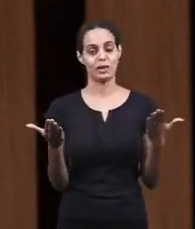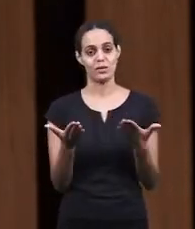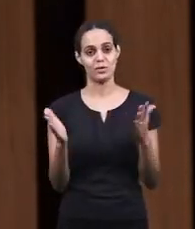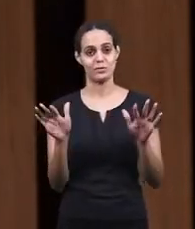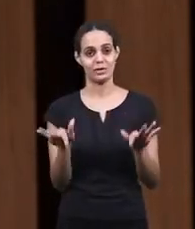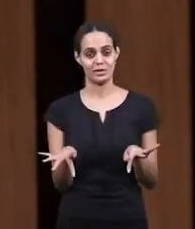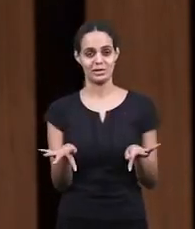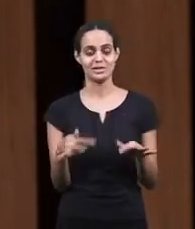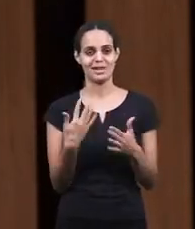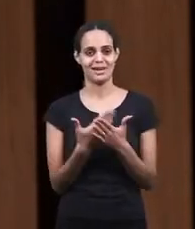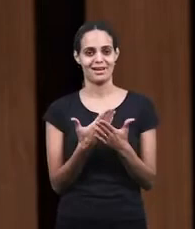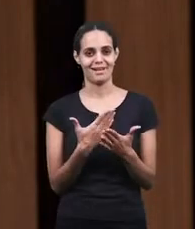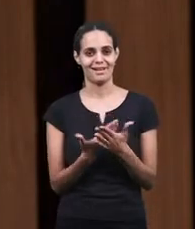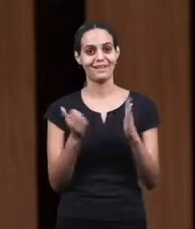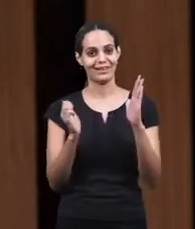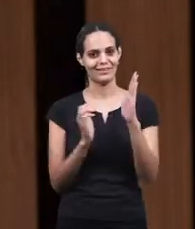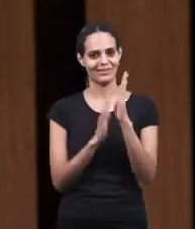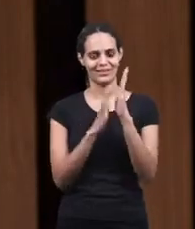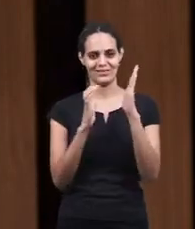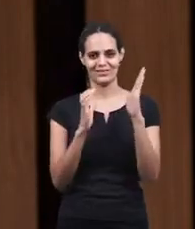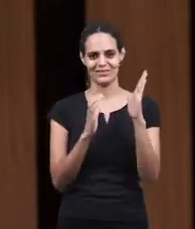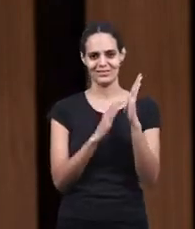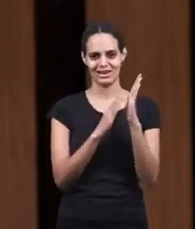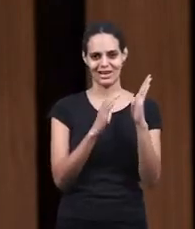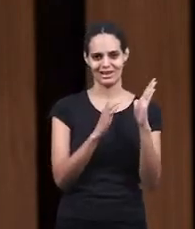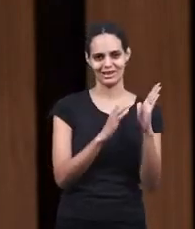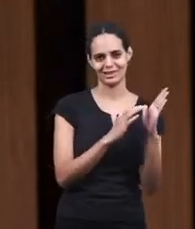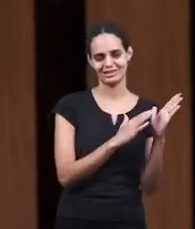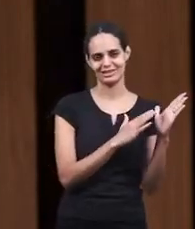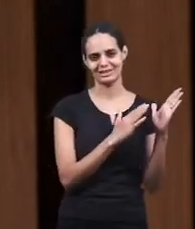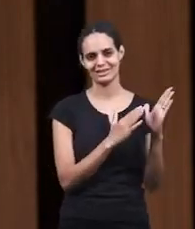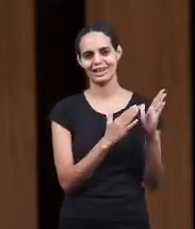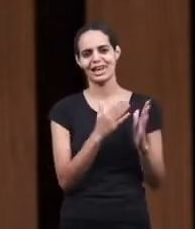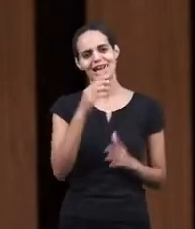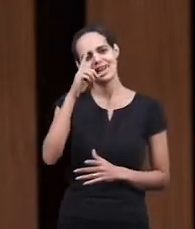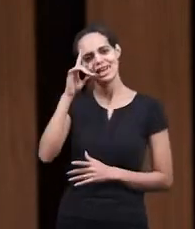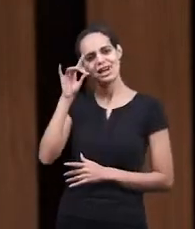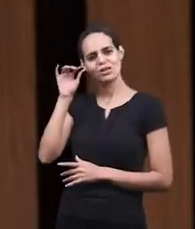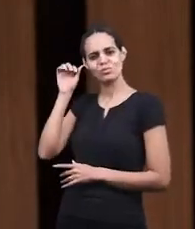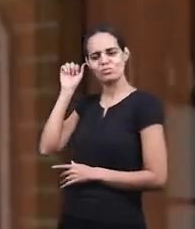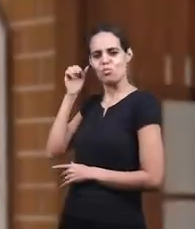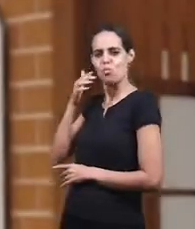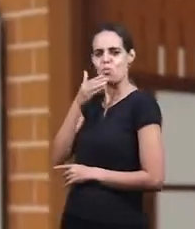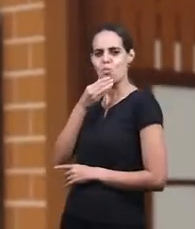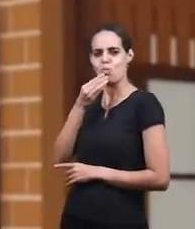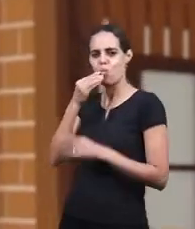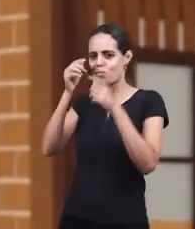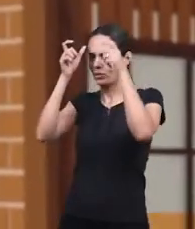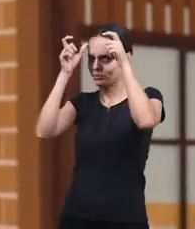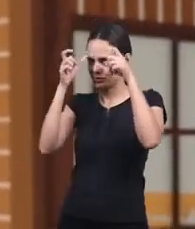we're going to sing a song a certain print a certain man prince of the jewish